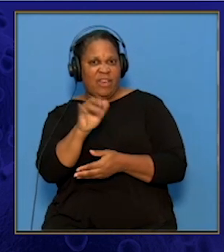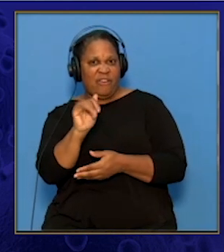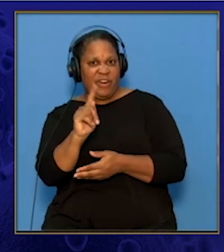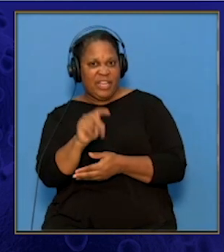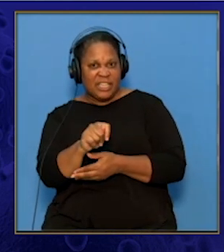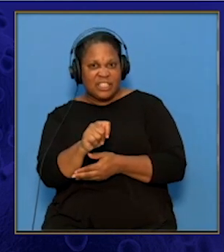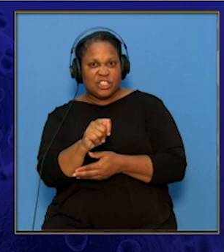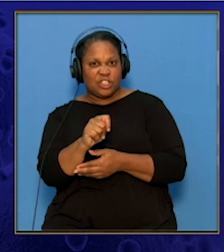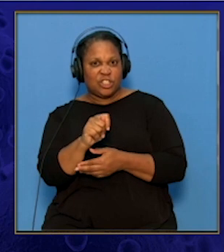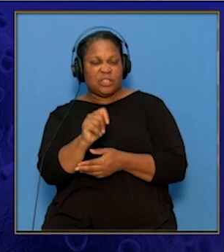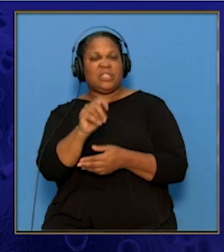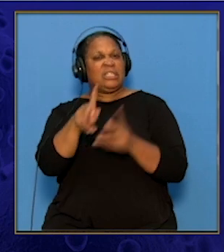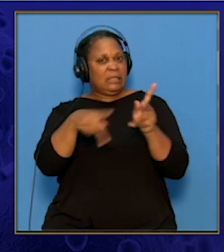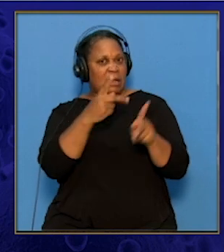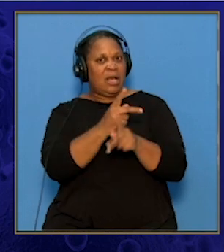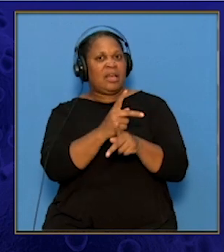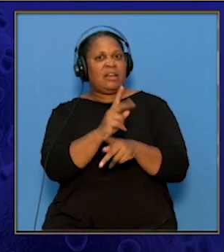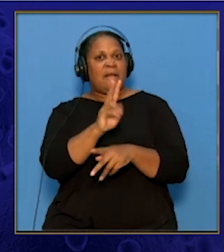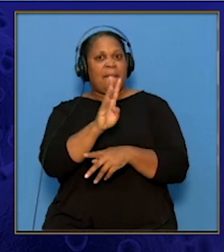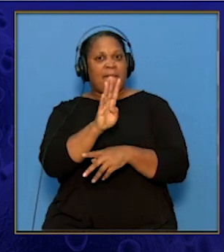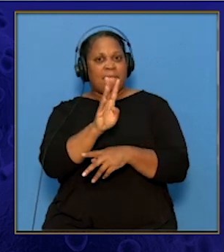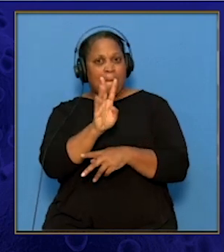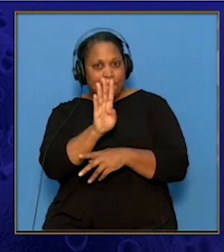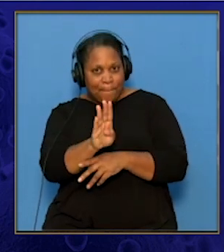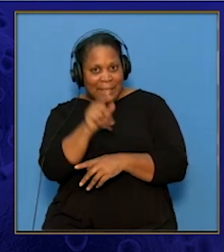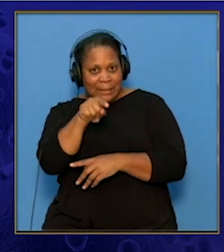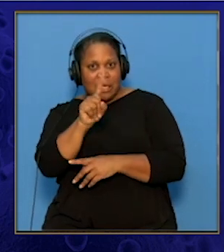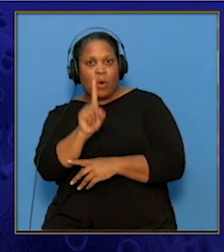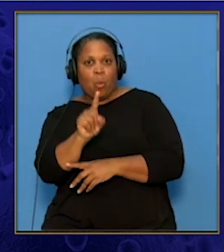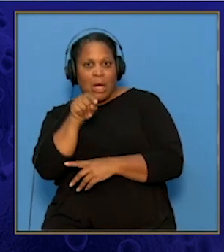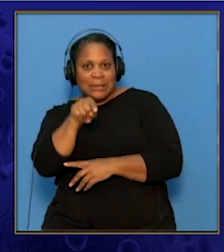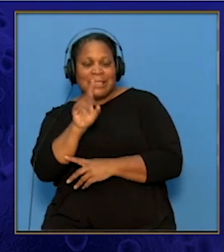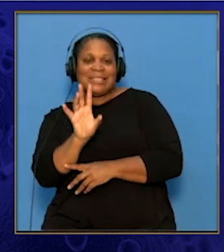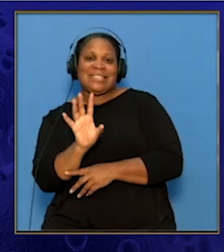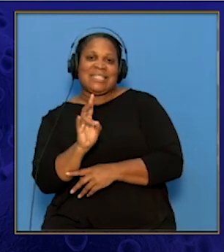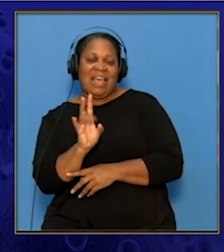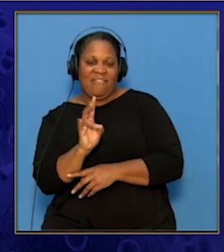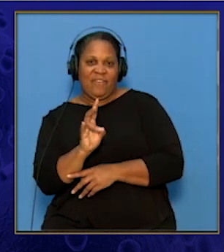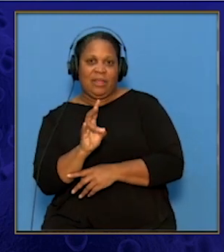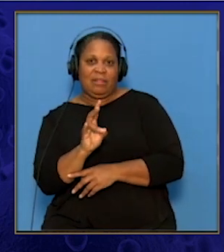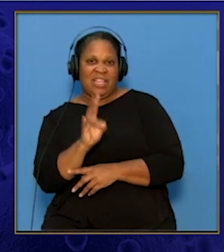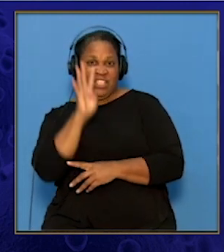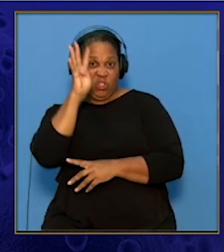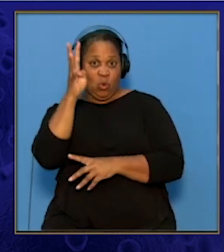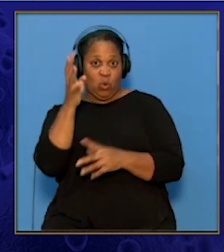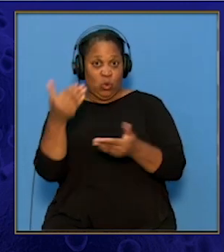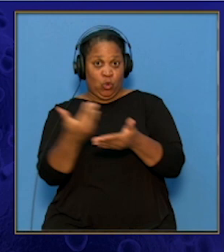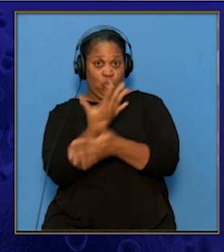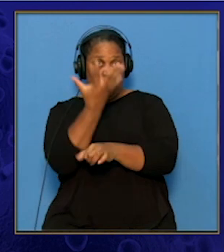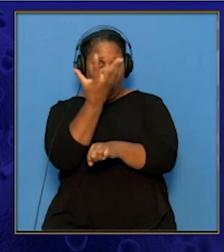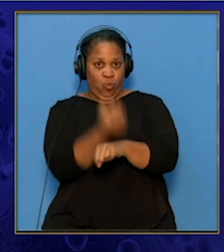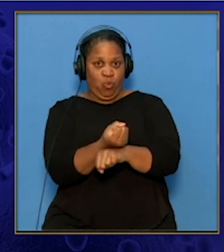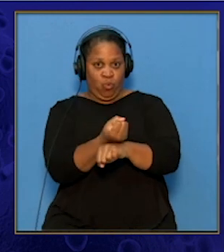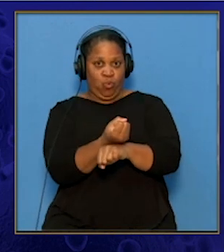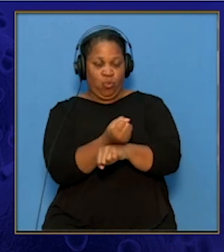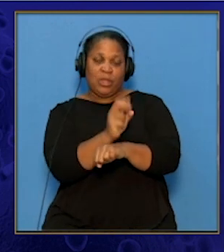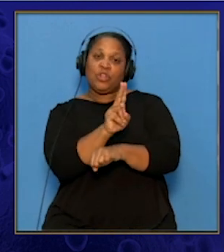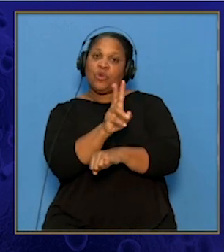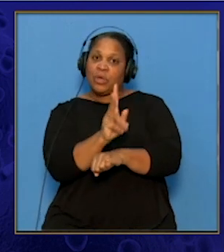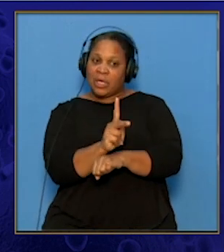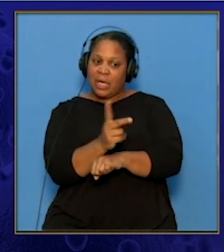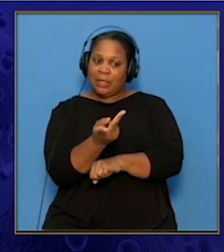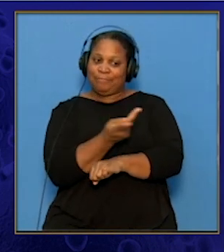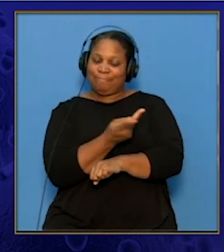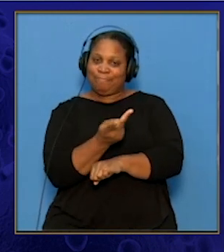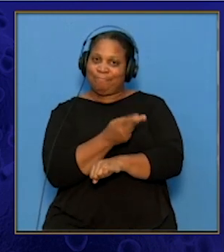B.1.1.7, that has caused the new lockdowns in the UK. Both strains